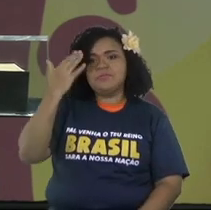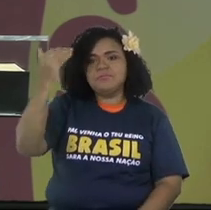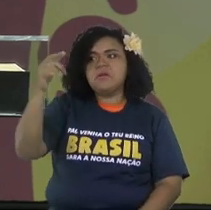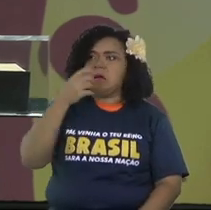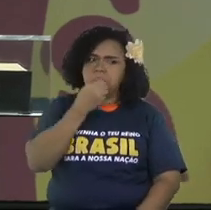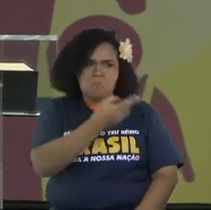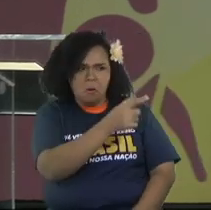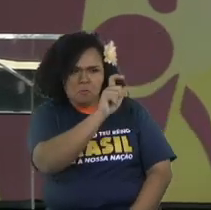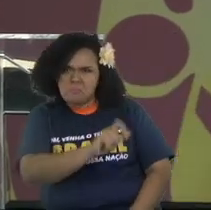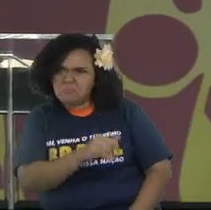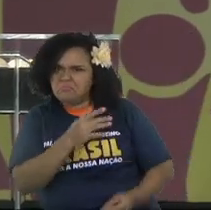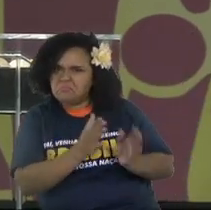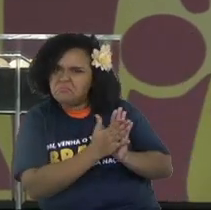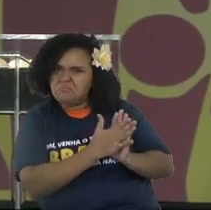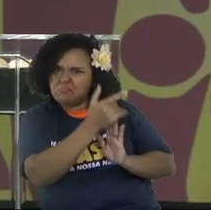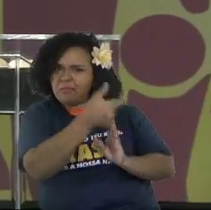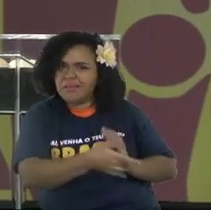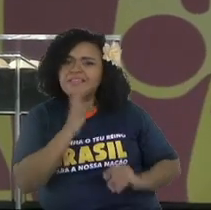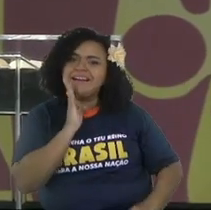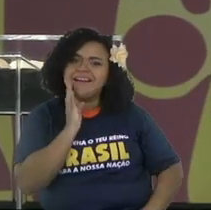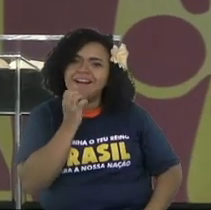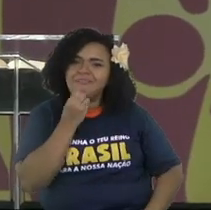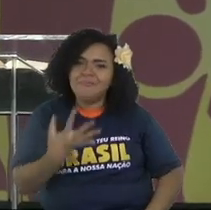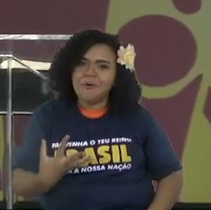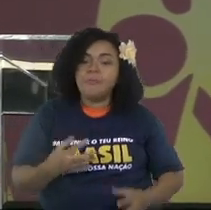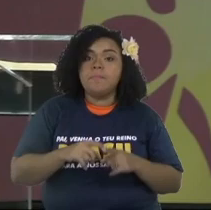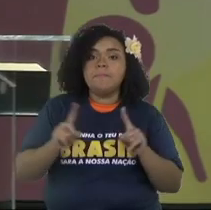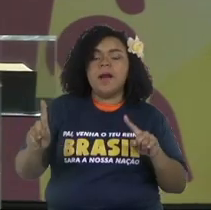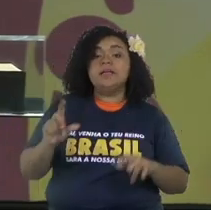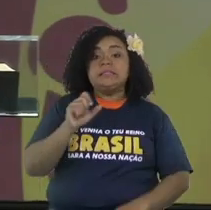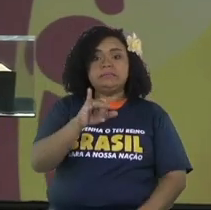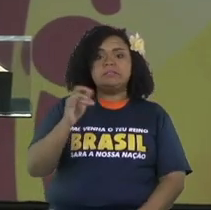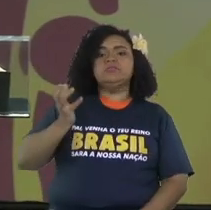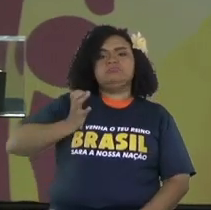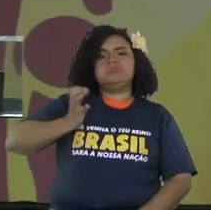is better than great riches.